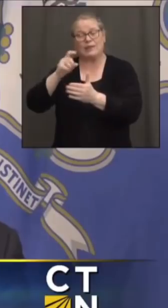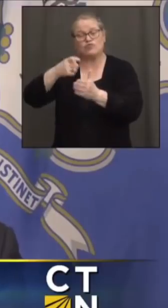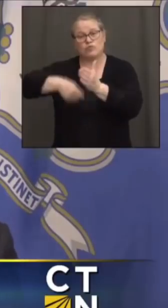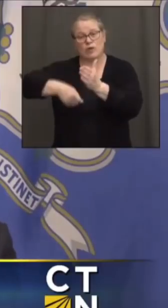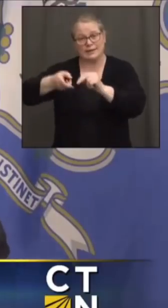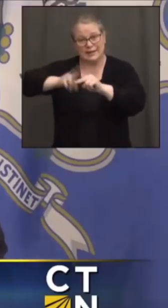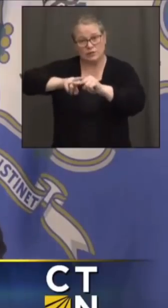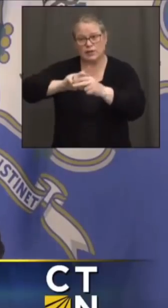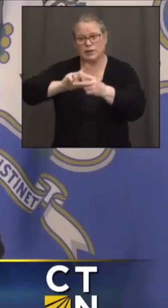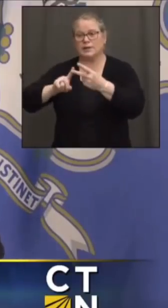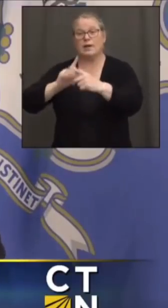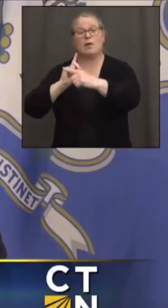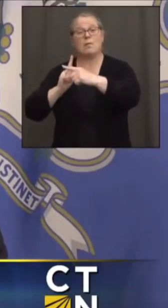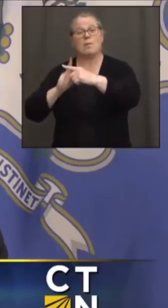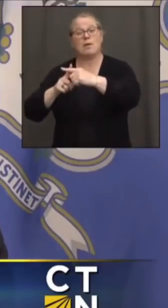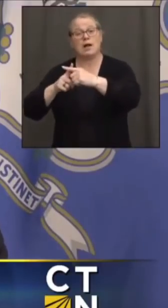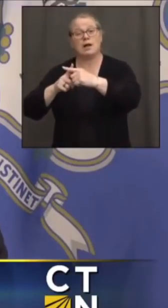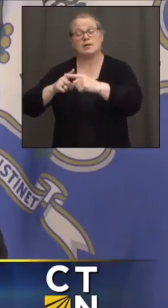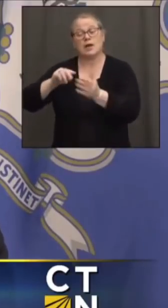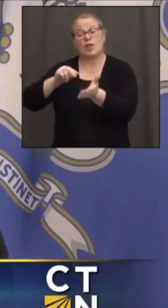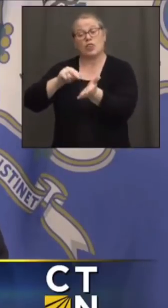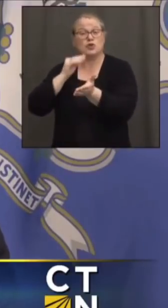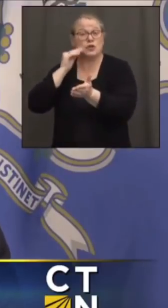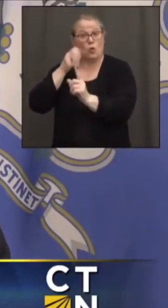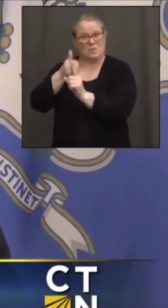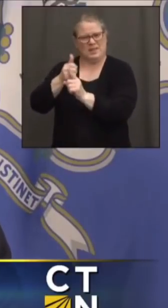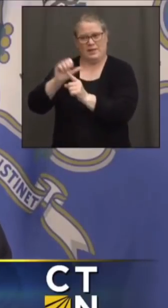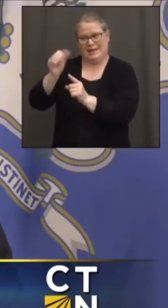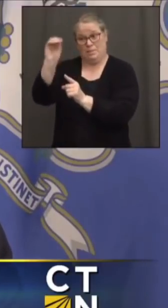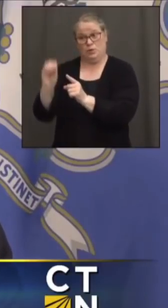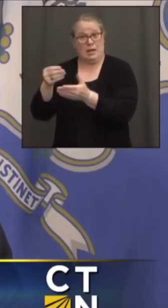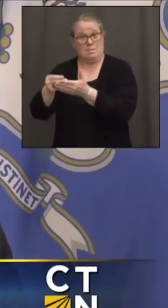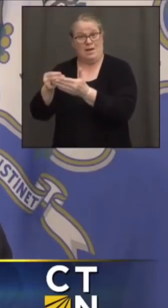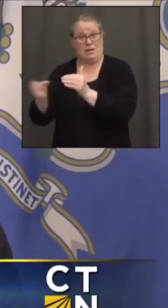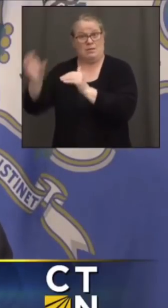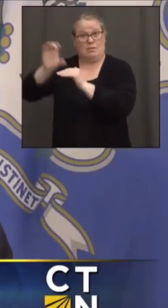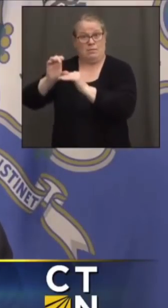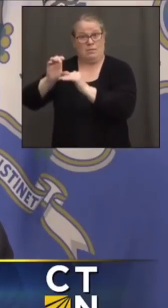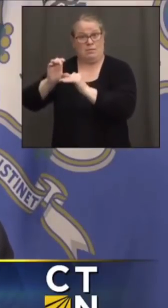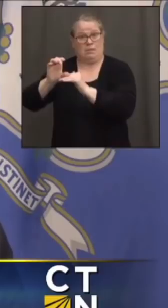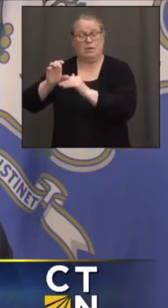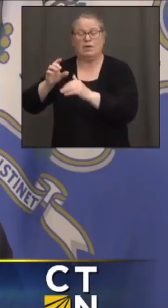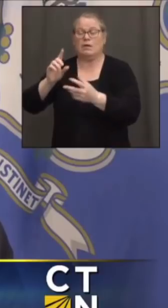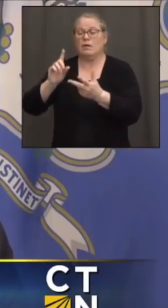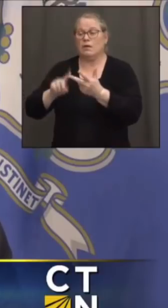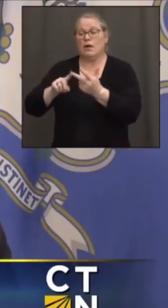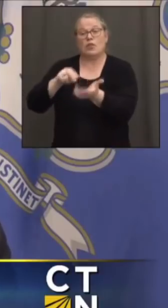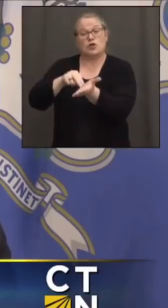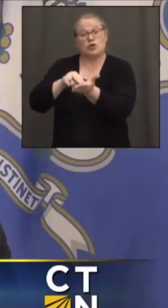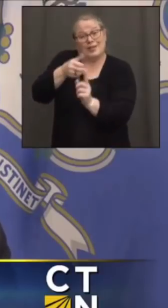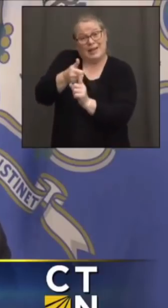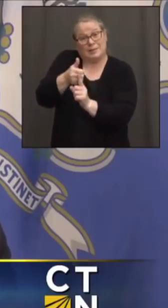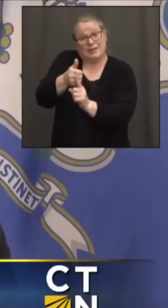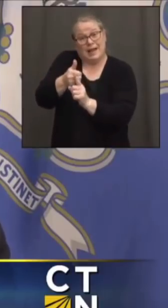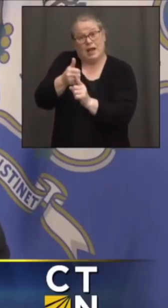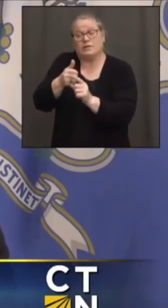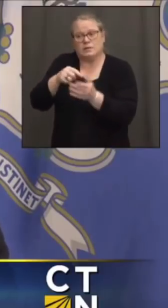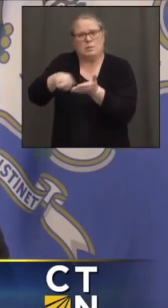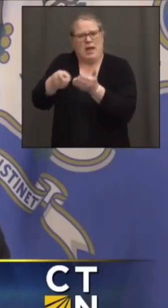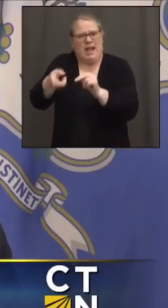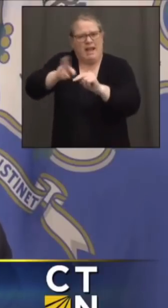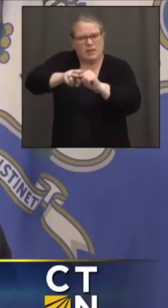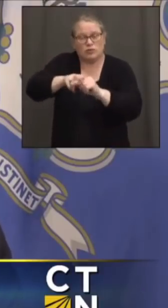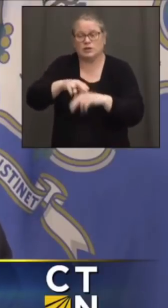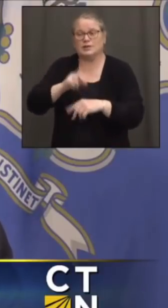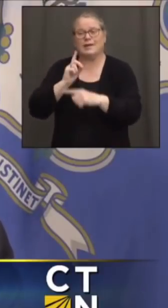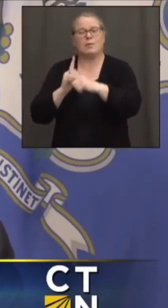percent bump up to help the nursing homes themselves, increase in pay for the nurses, combat pay for the nurses. This